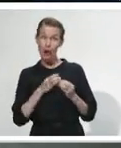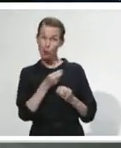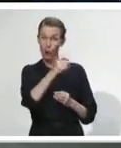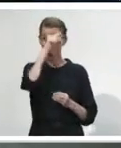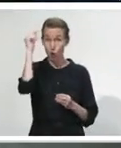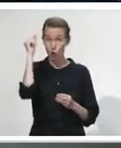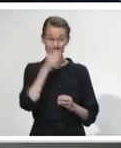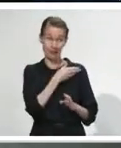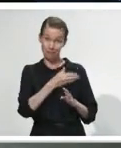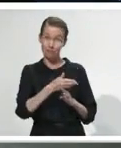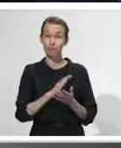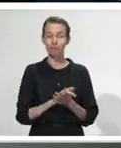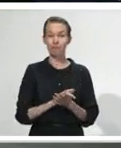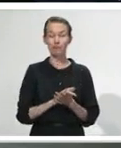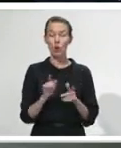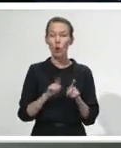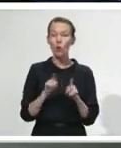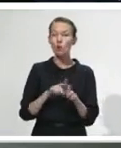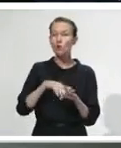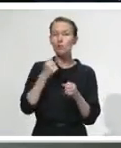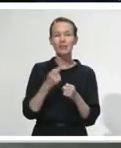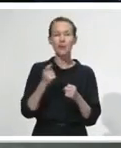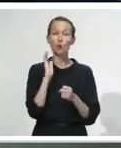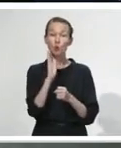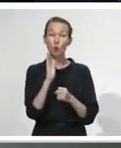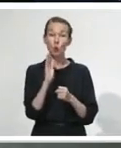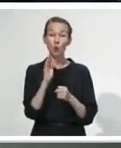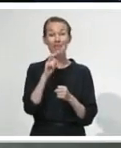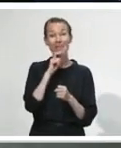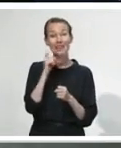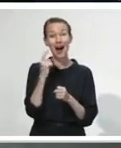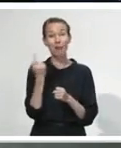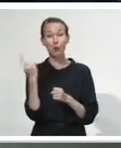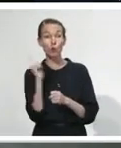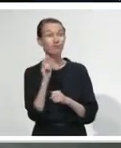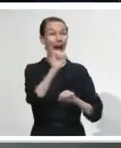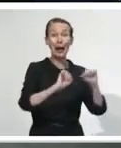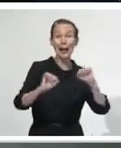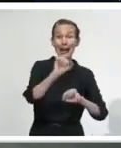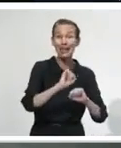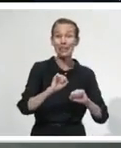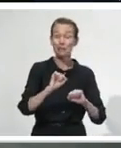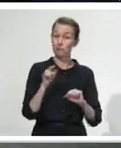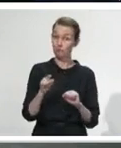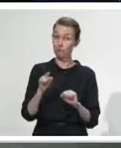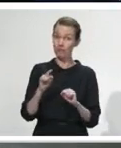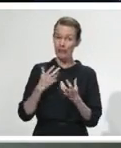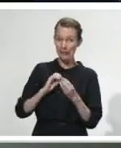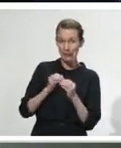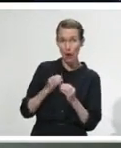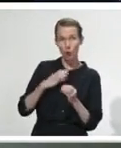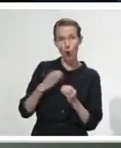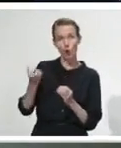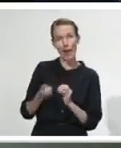instance, for people who are cleaners in our schools. Again, that work we've already done to see their wages lifted.